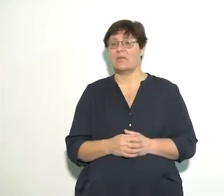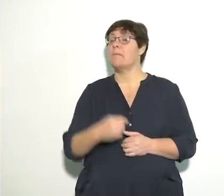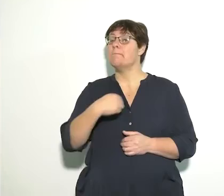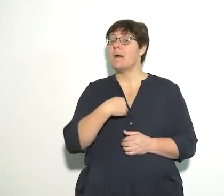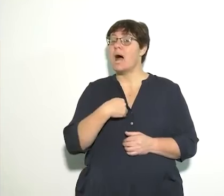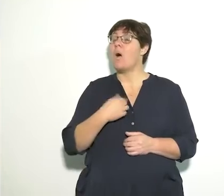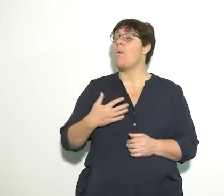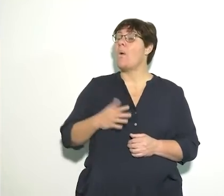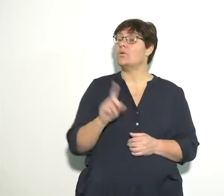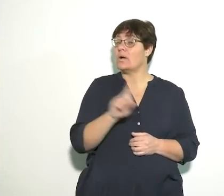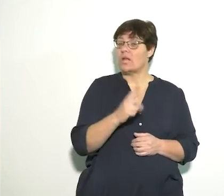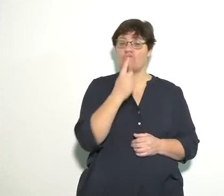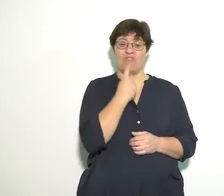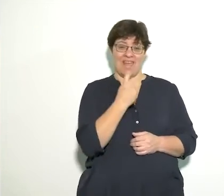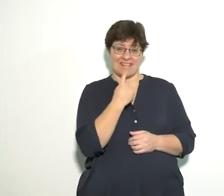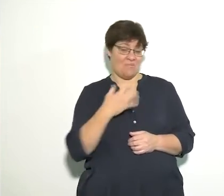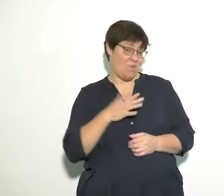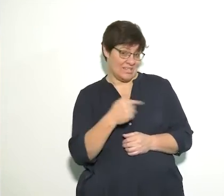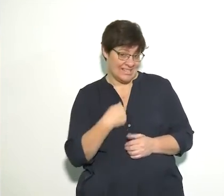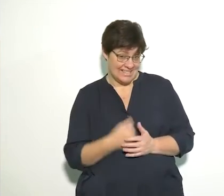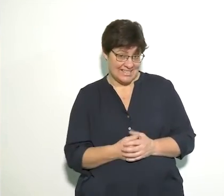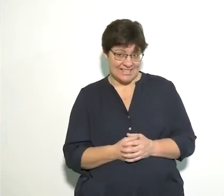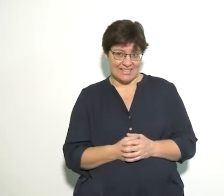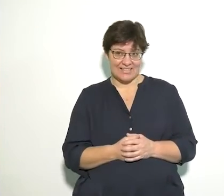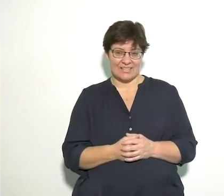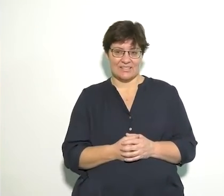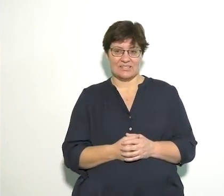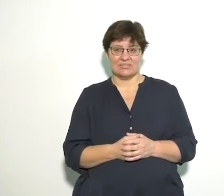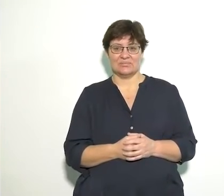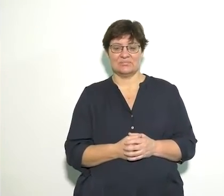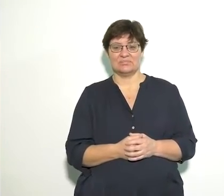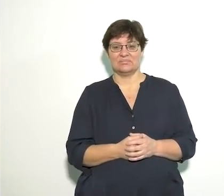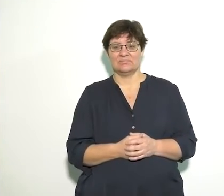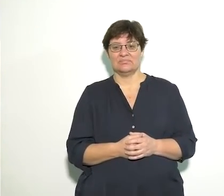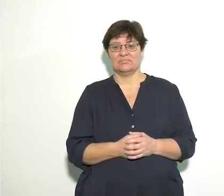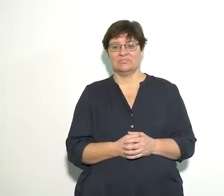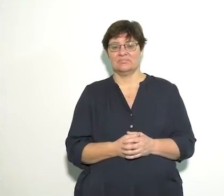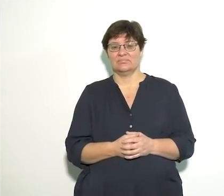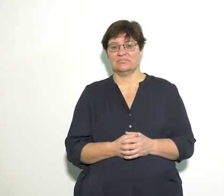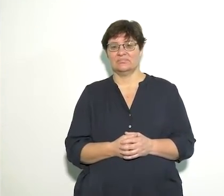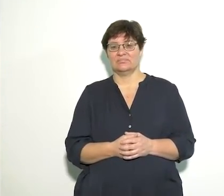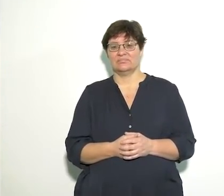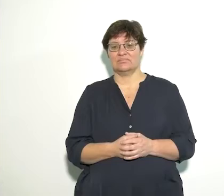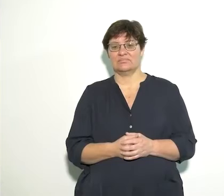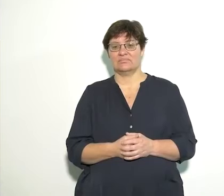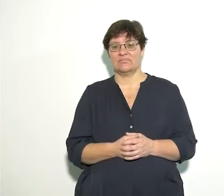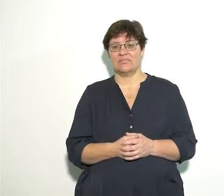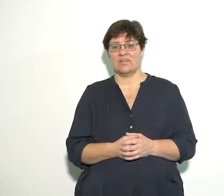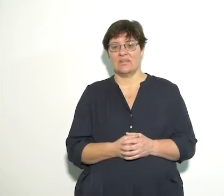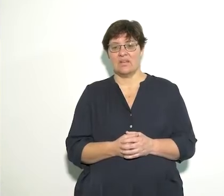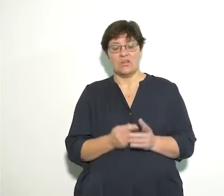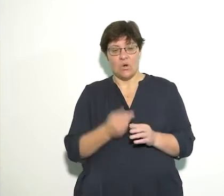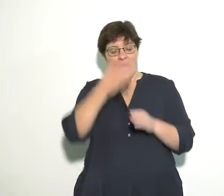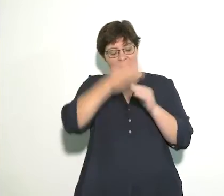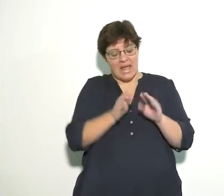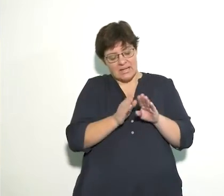I wanted my tongue to look red like this. So this paper, you're going to fold